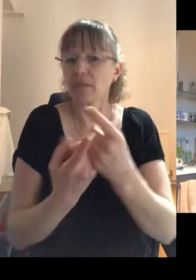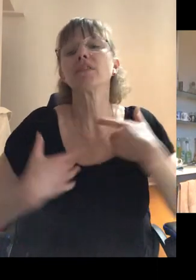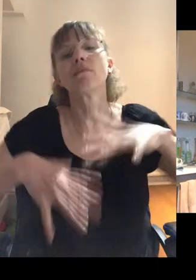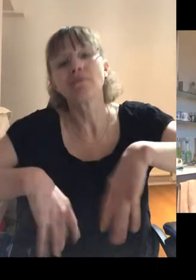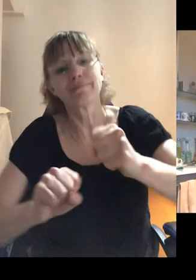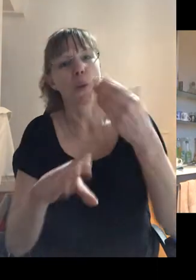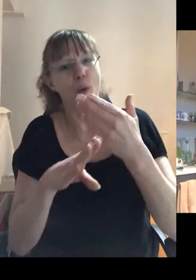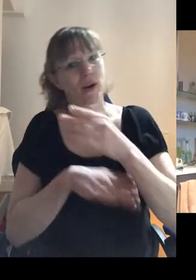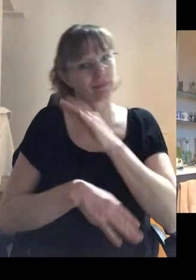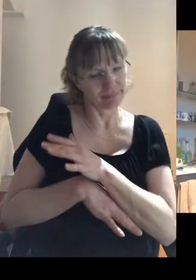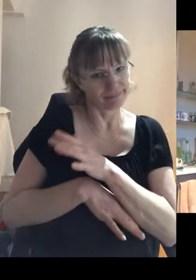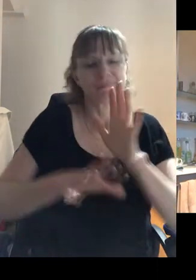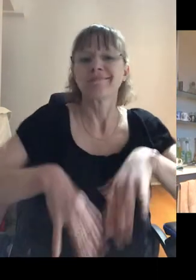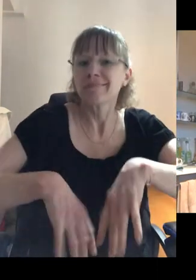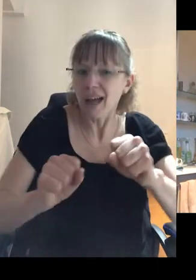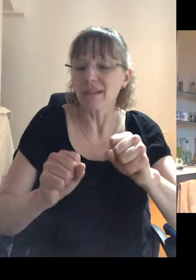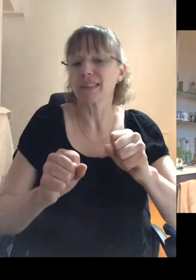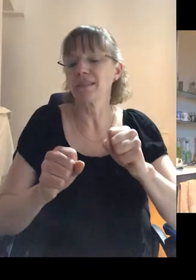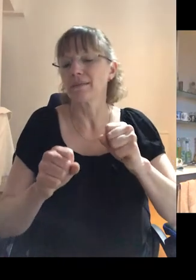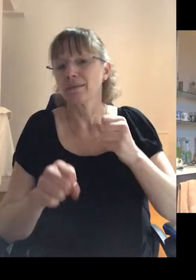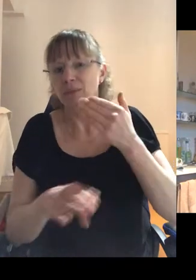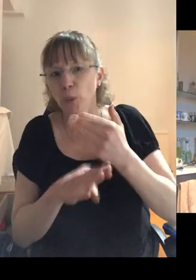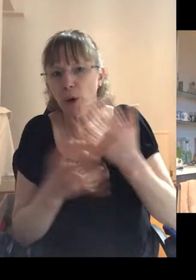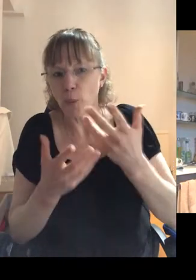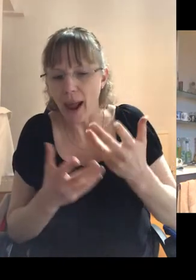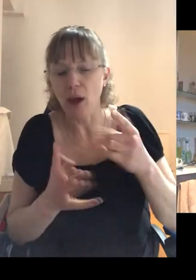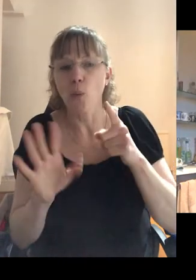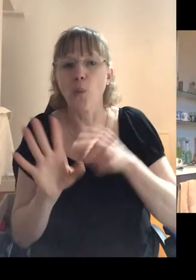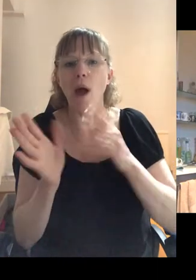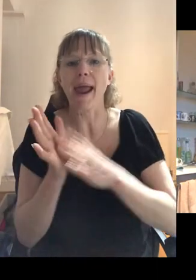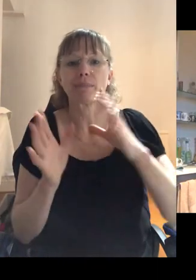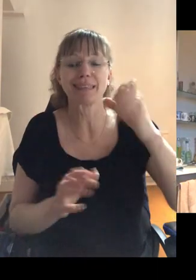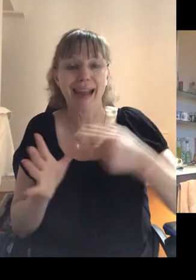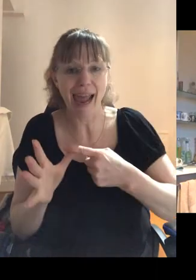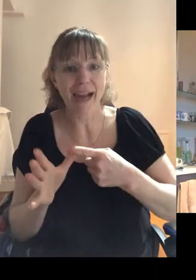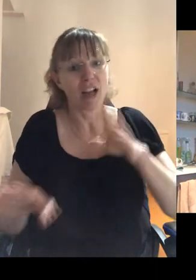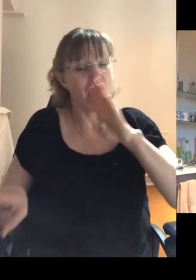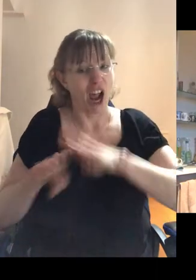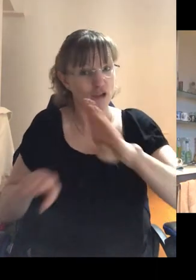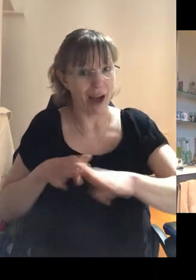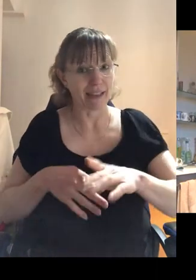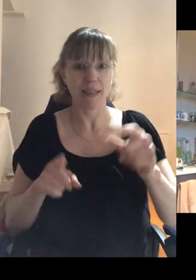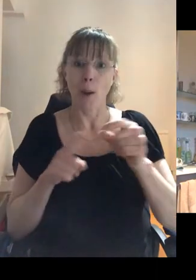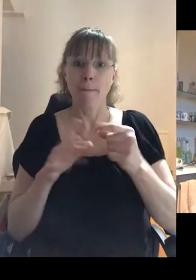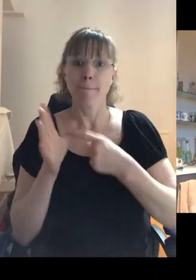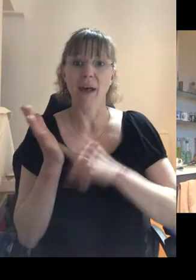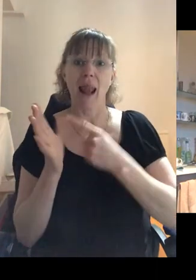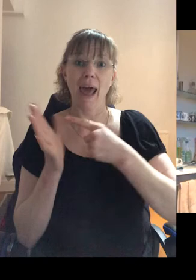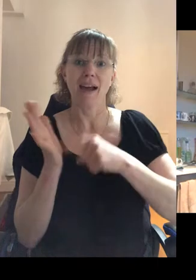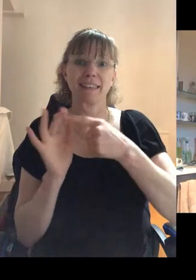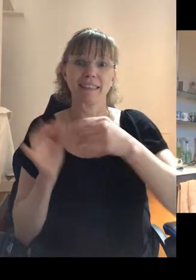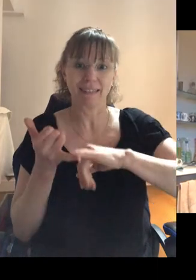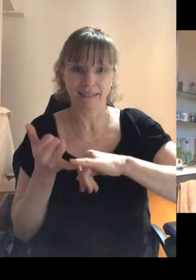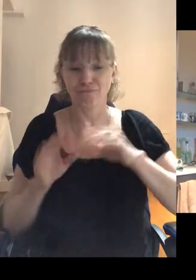started working there and I started to also work at the YMCA. I retrained as a Pilates teacher just because when,